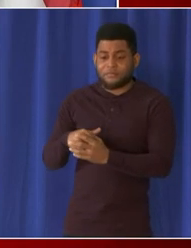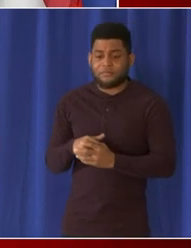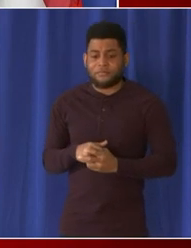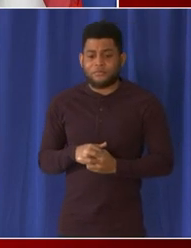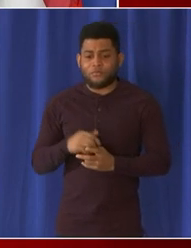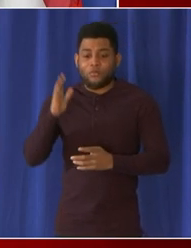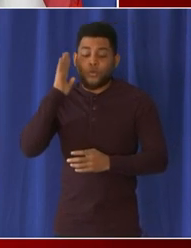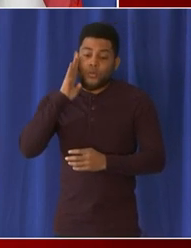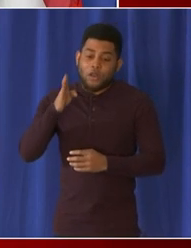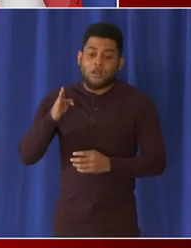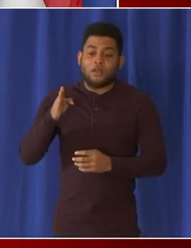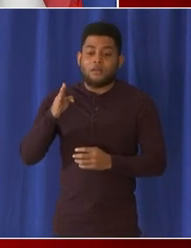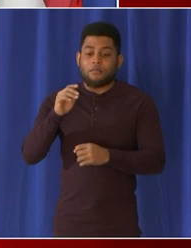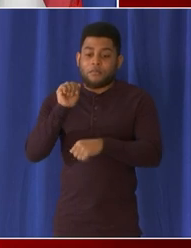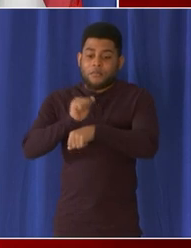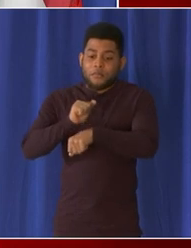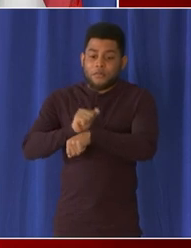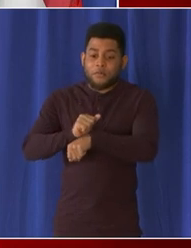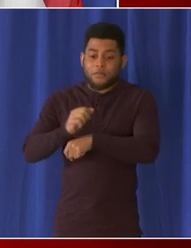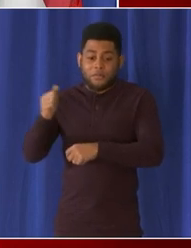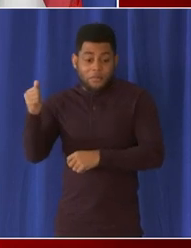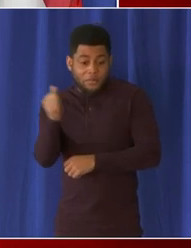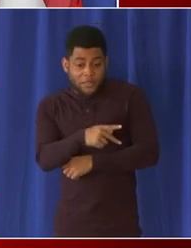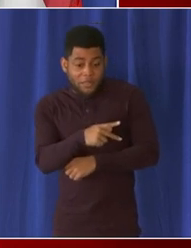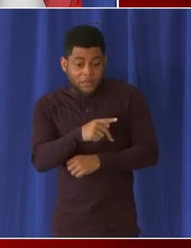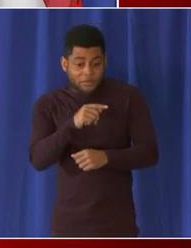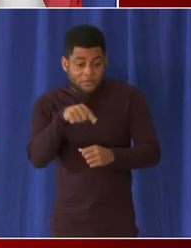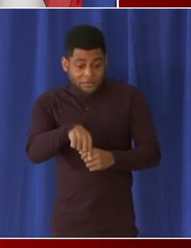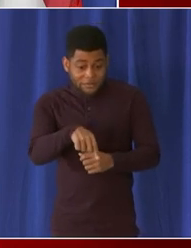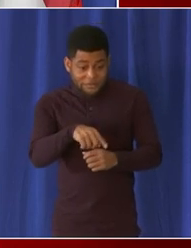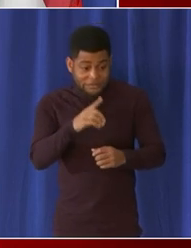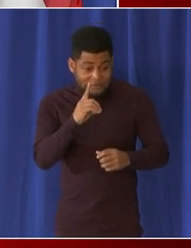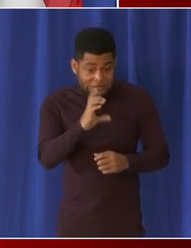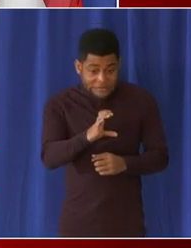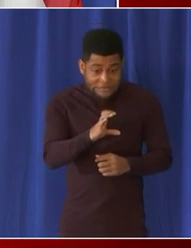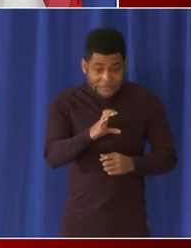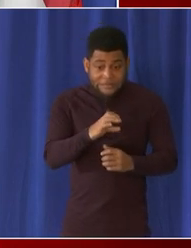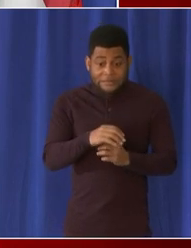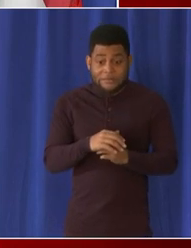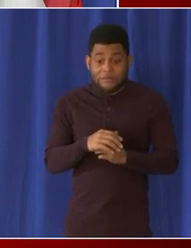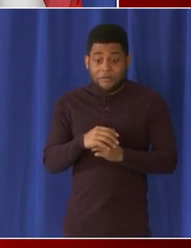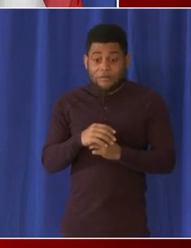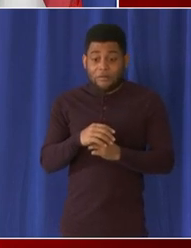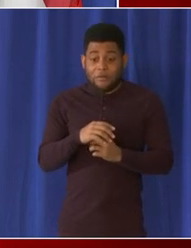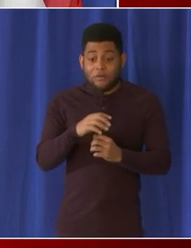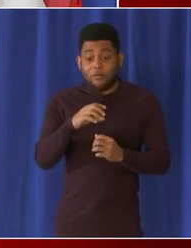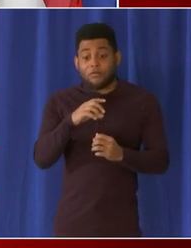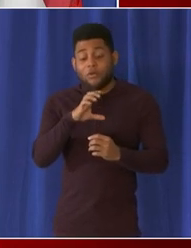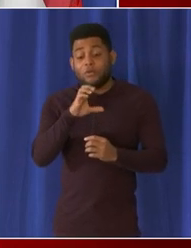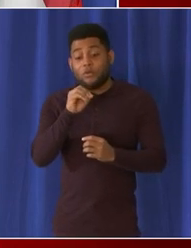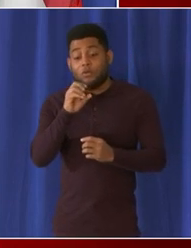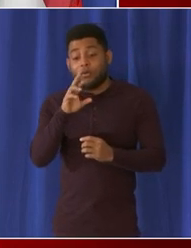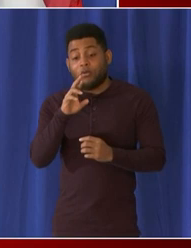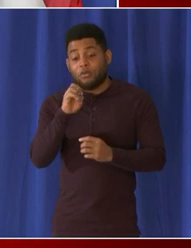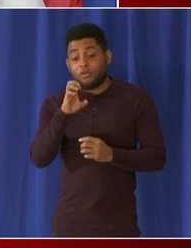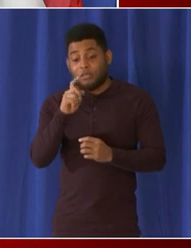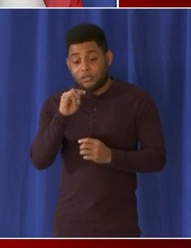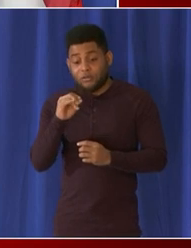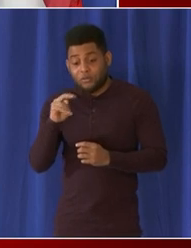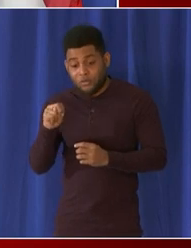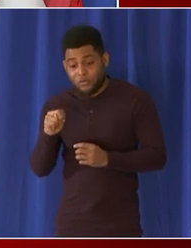back to um lead the dc corrections which is operates the dc jail